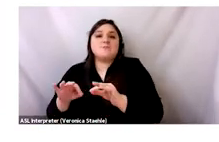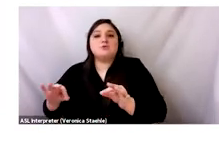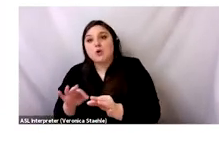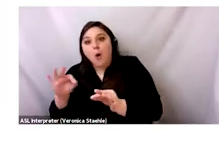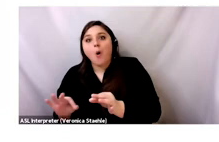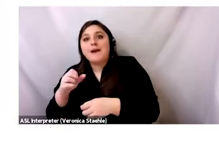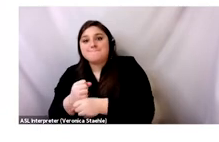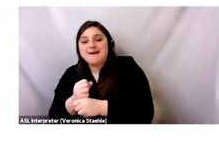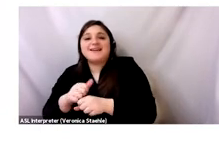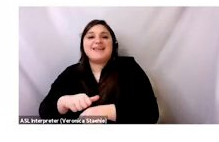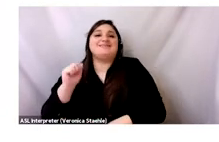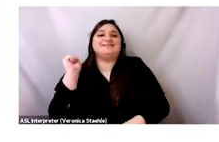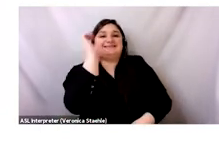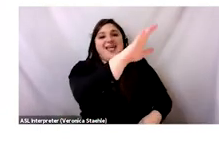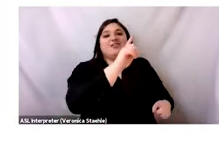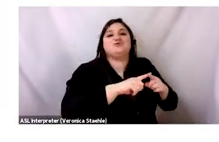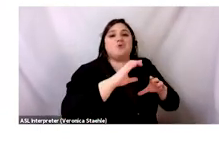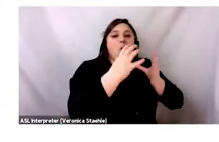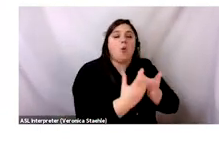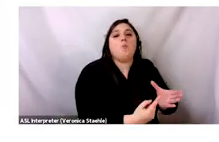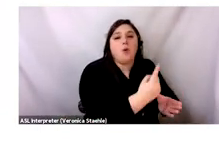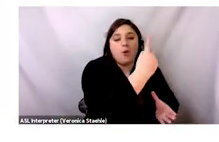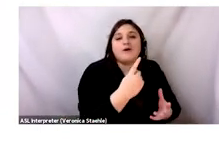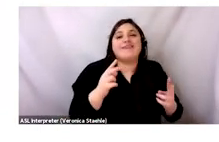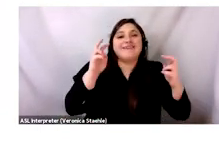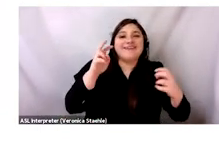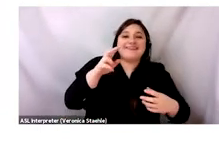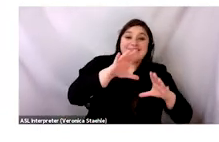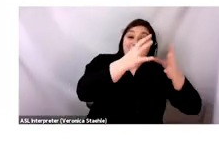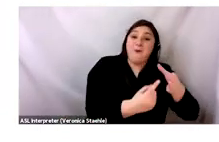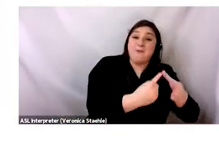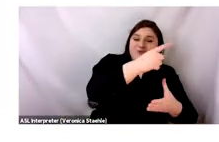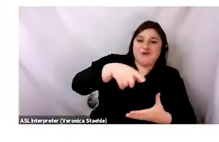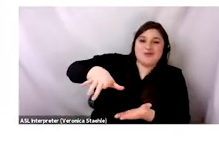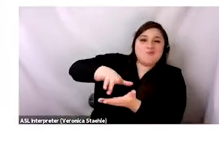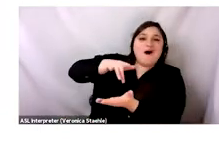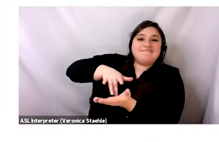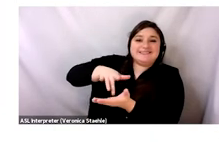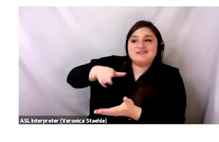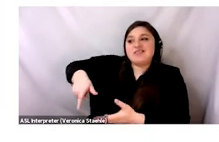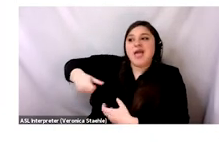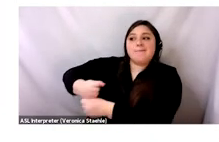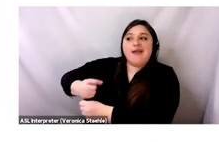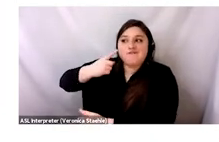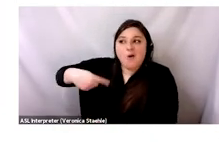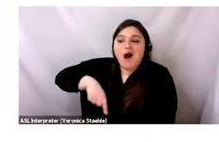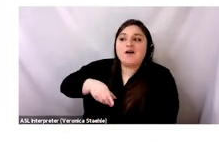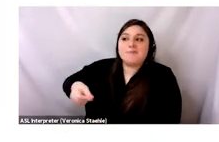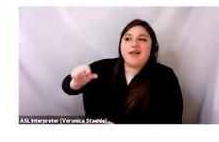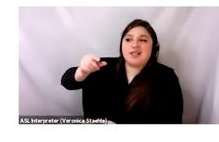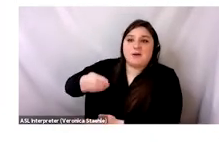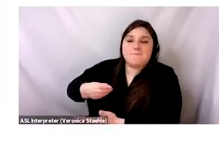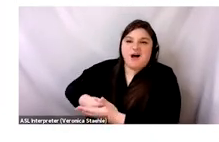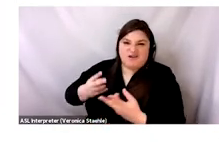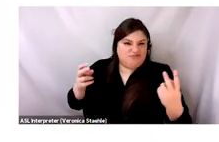into value-ed product in the global north. So essentially, they see Ghana as a source of cheap labor and as an extraction site, with profit